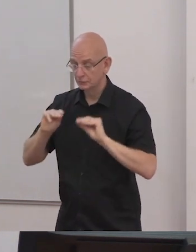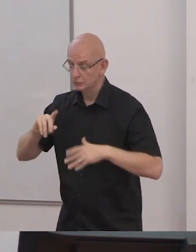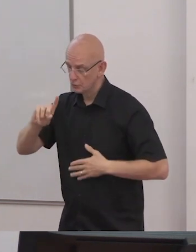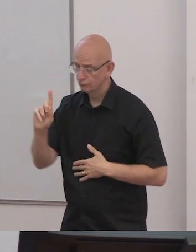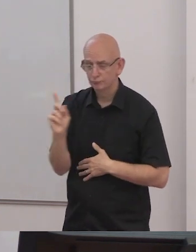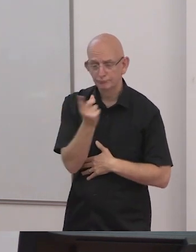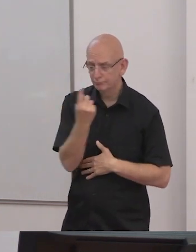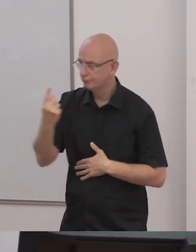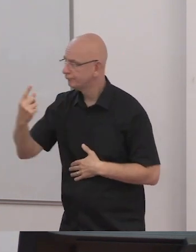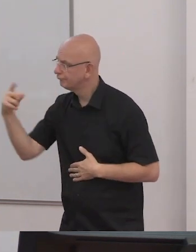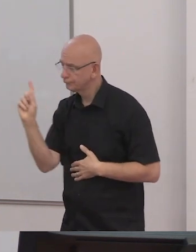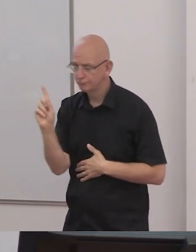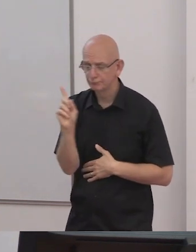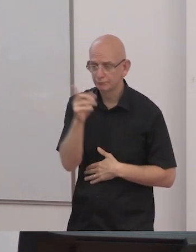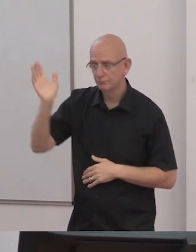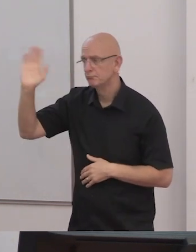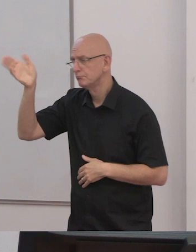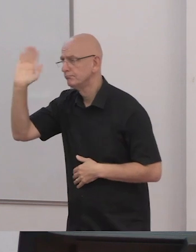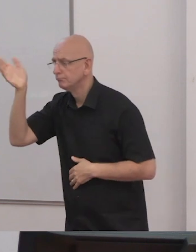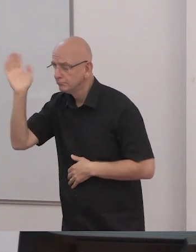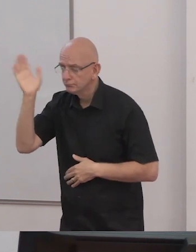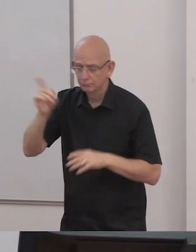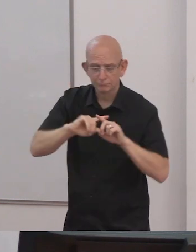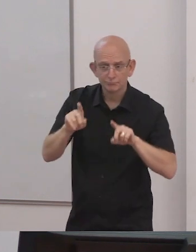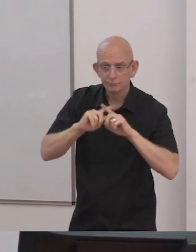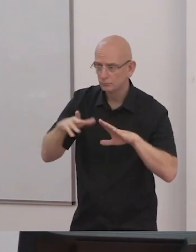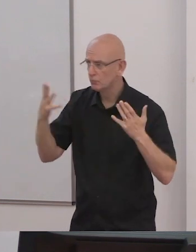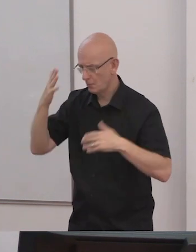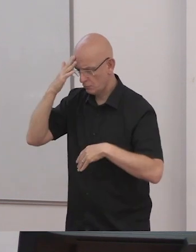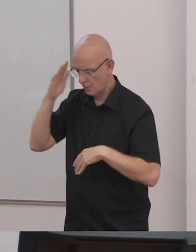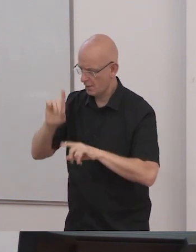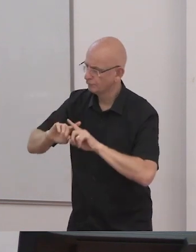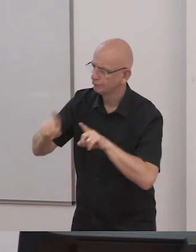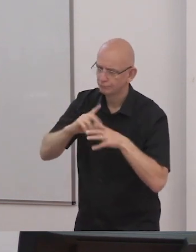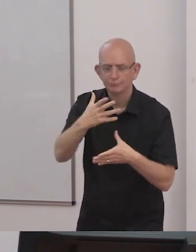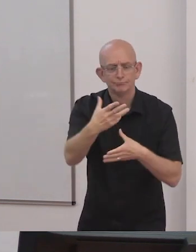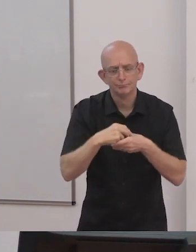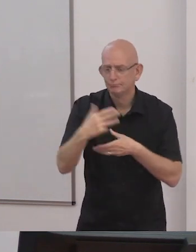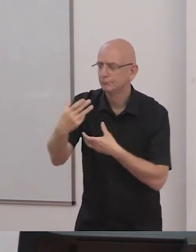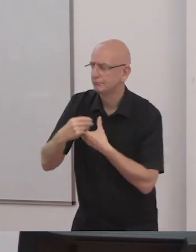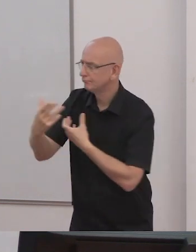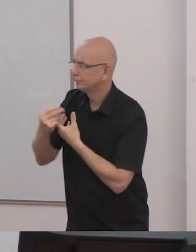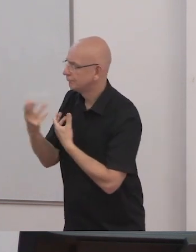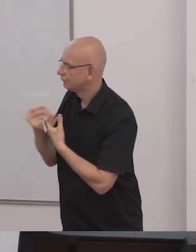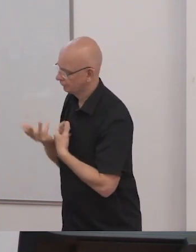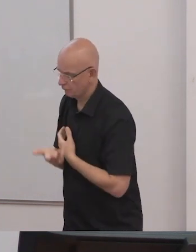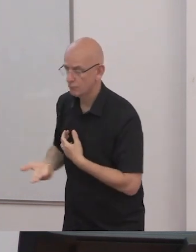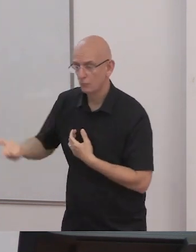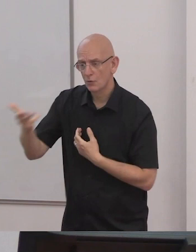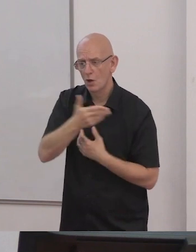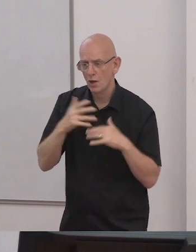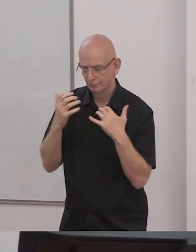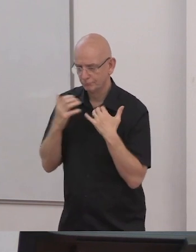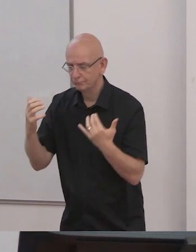everyone in the classroom the non-disabled student won't remember when or how